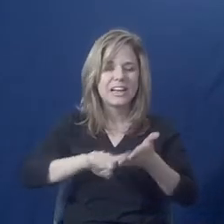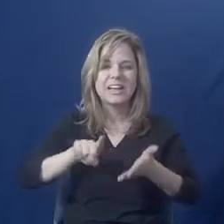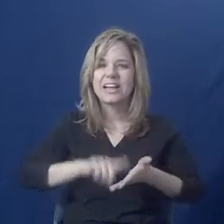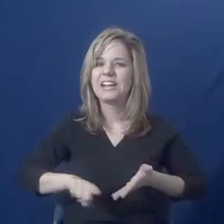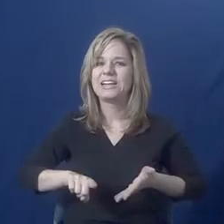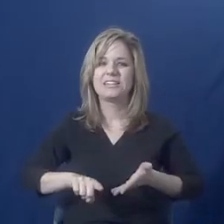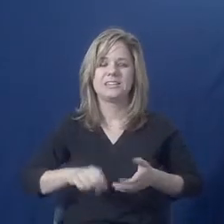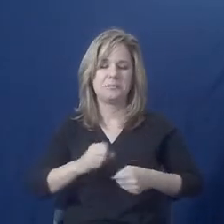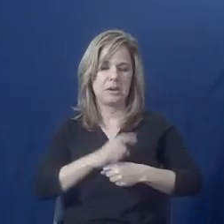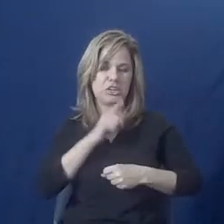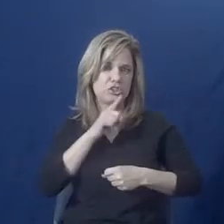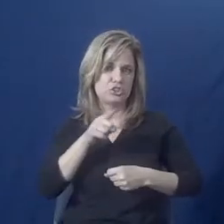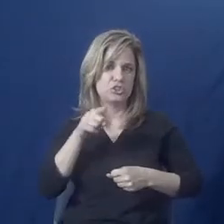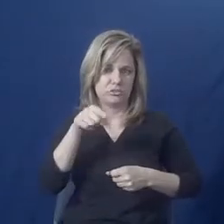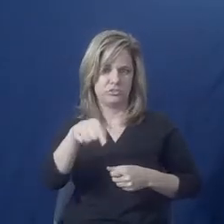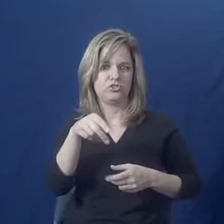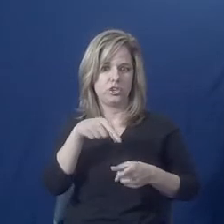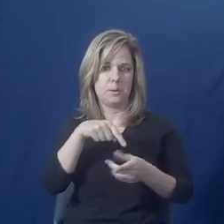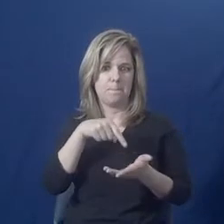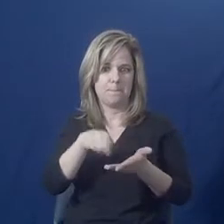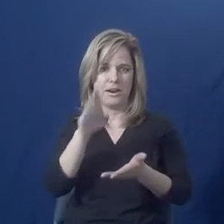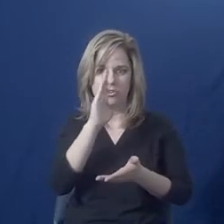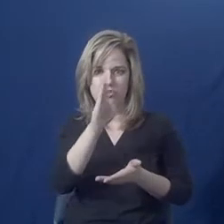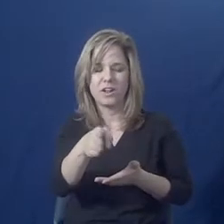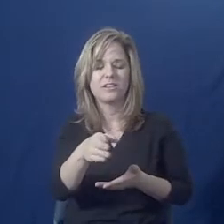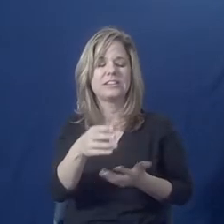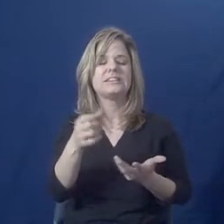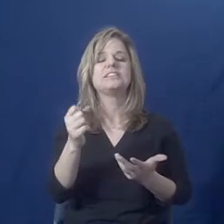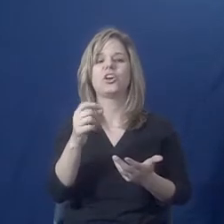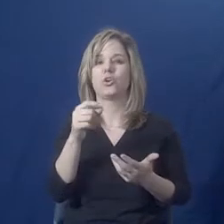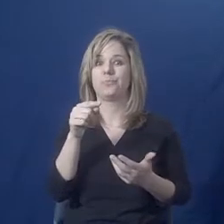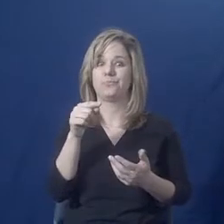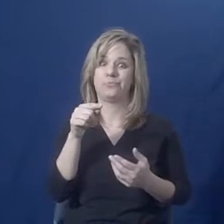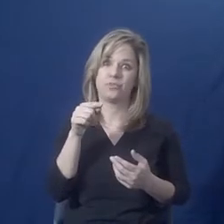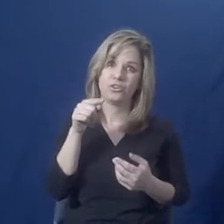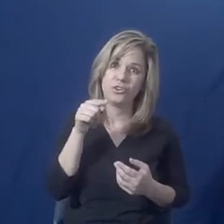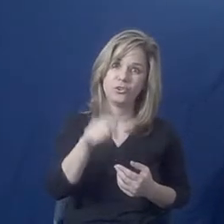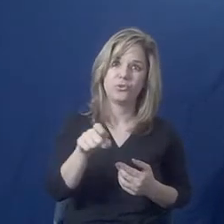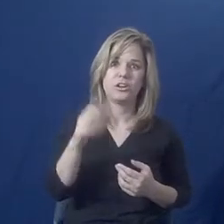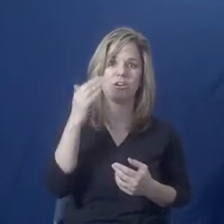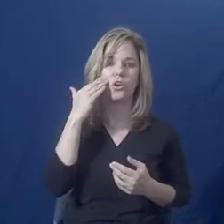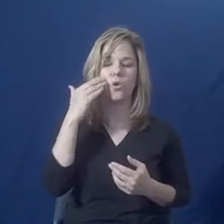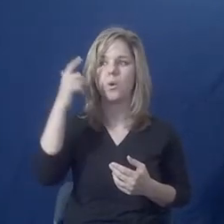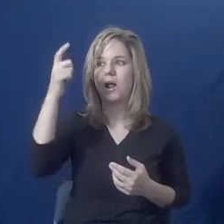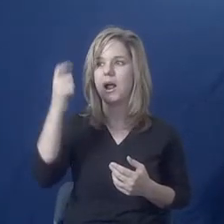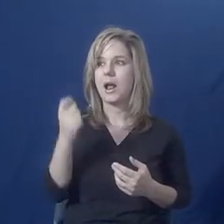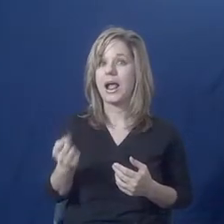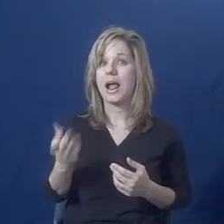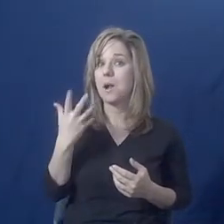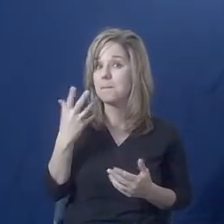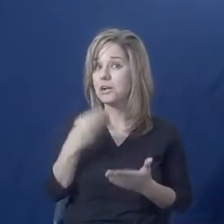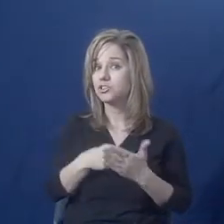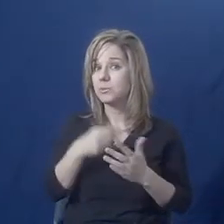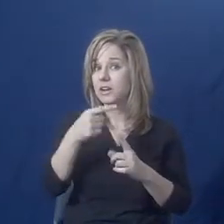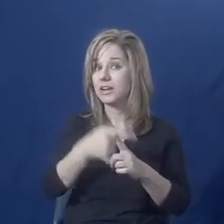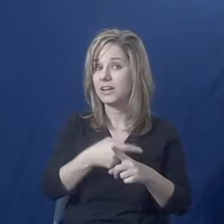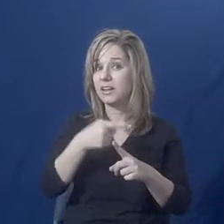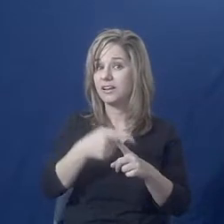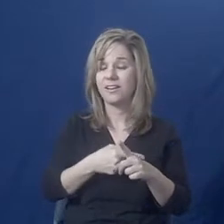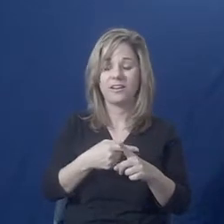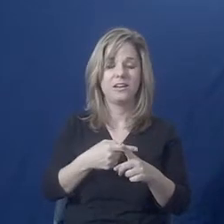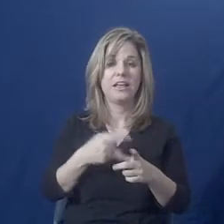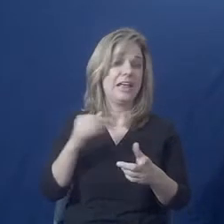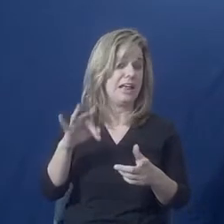basis. So you need to be aware how much money you're supposed to be getting. And if you're not able to manage it yourself,